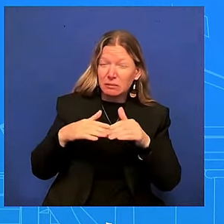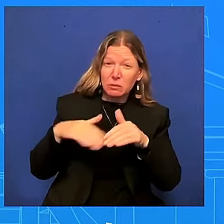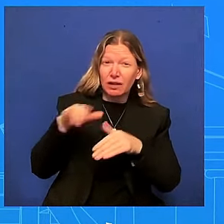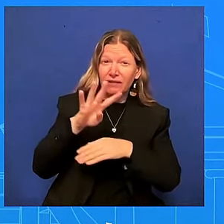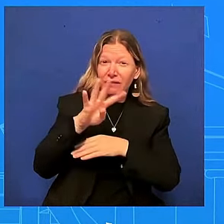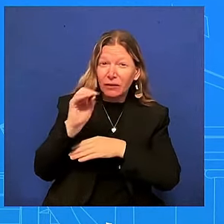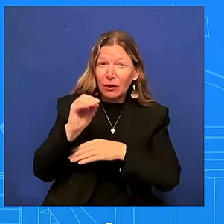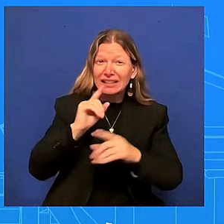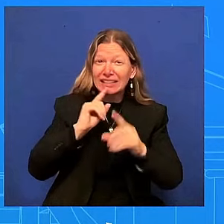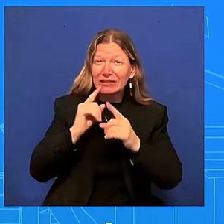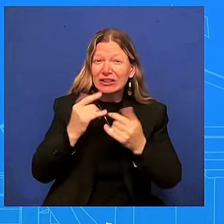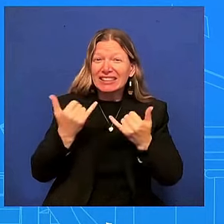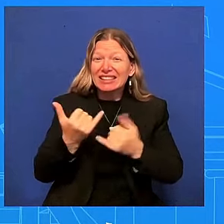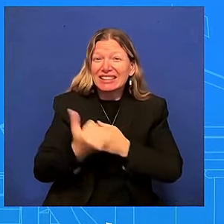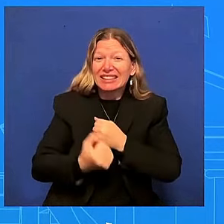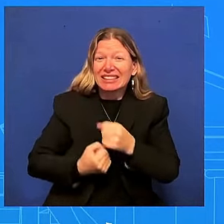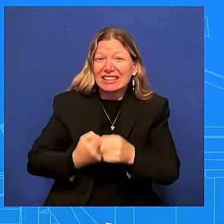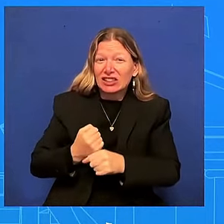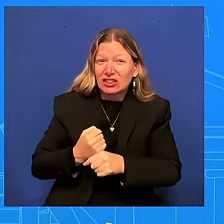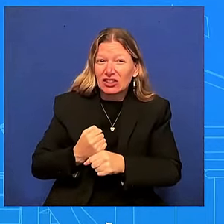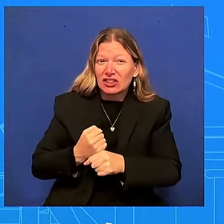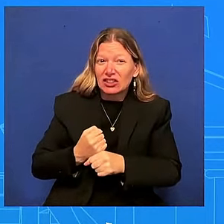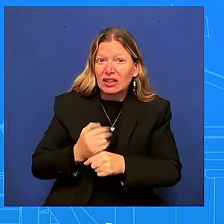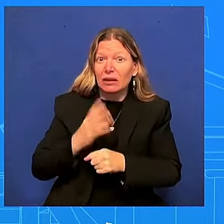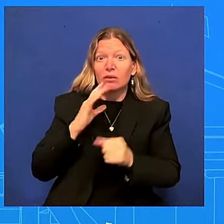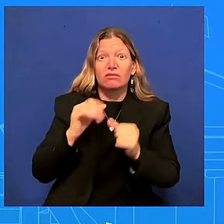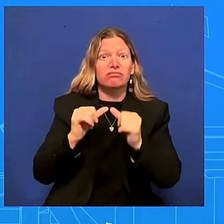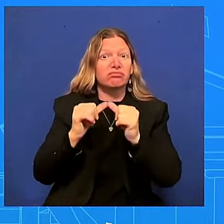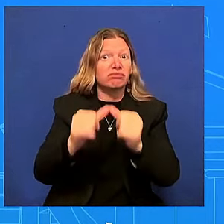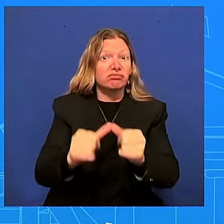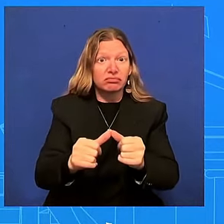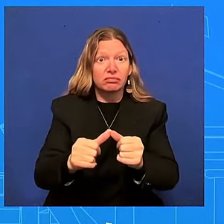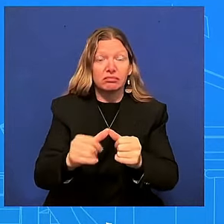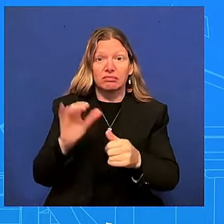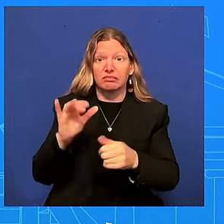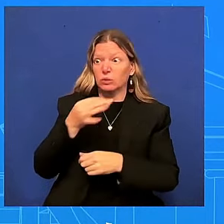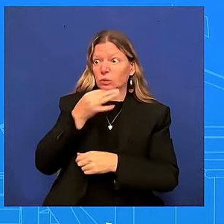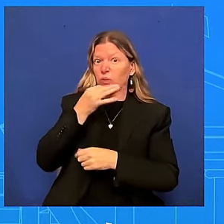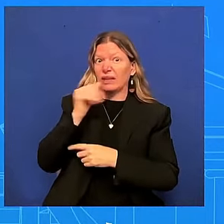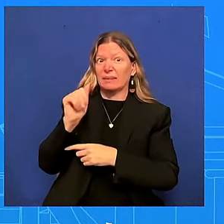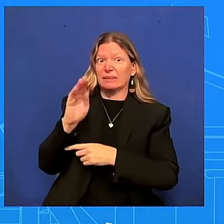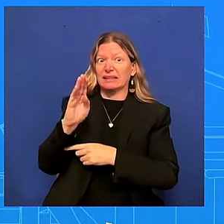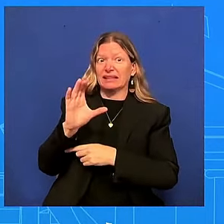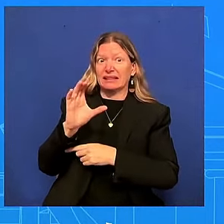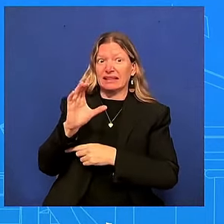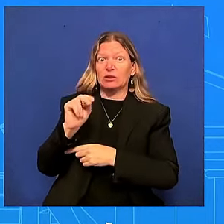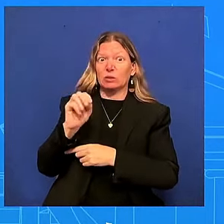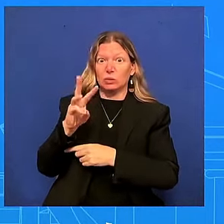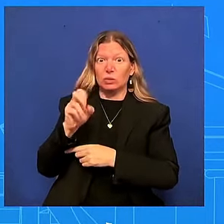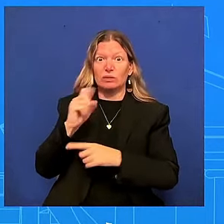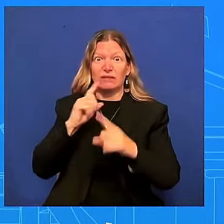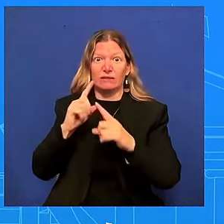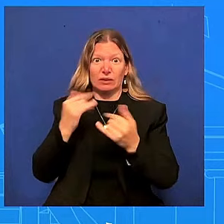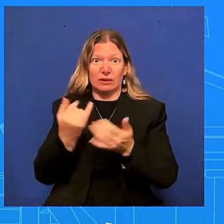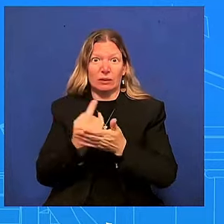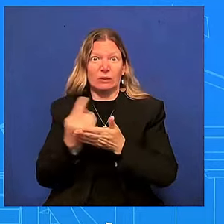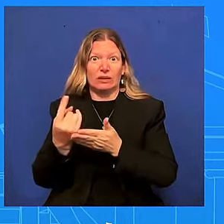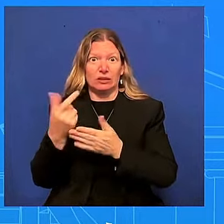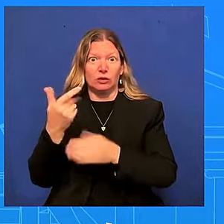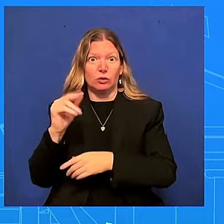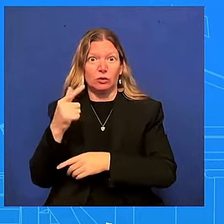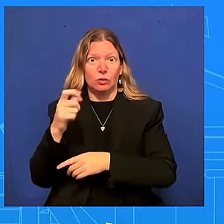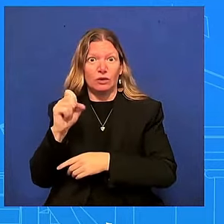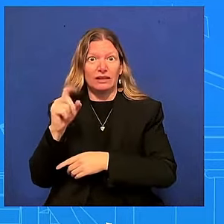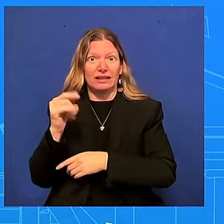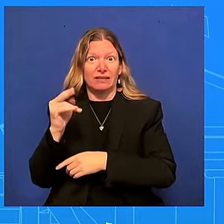interview with abc george stefanopoulos this week those were unscripted those were unscripted he's done more than 500 gaggles